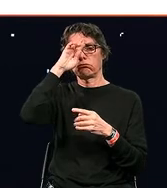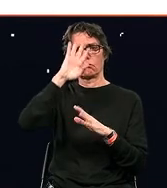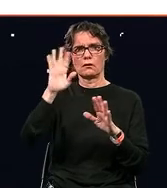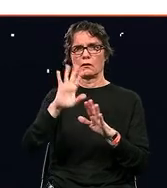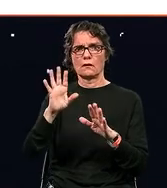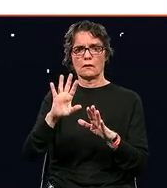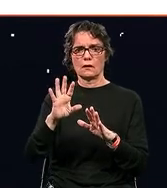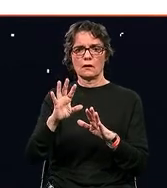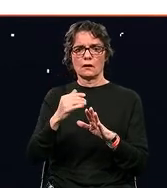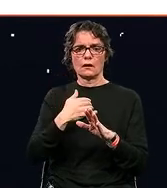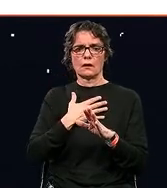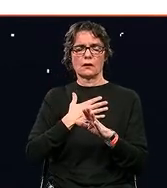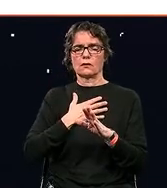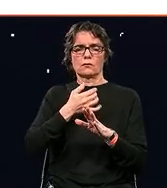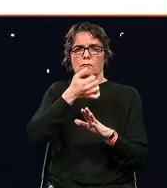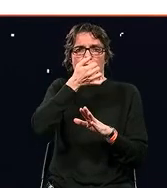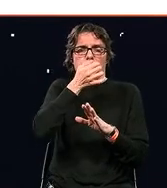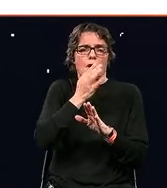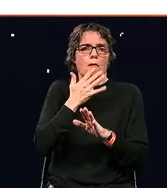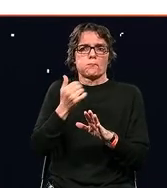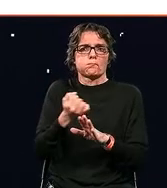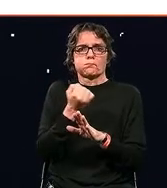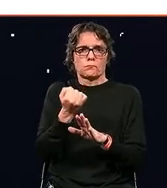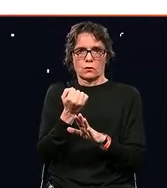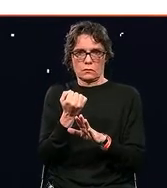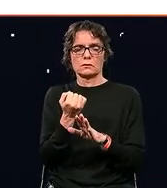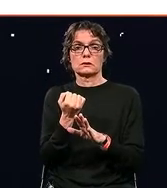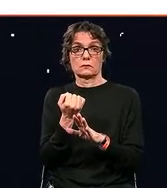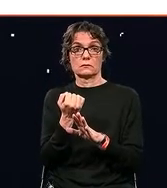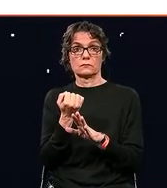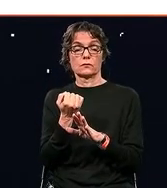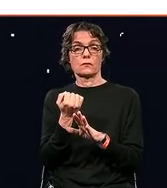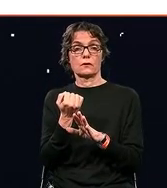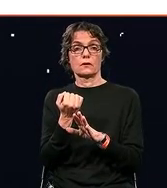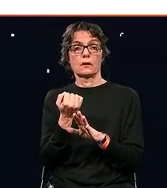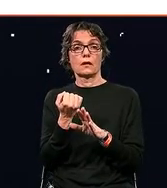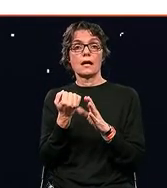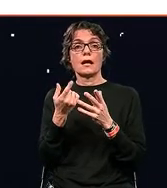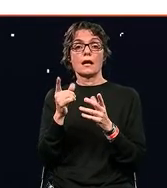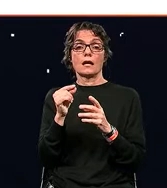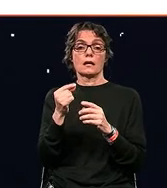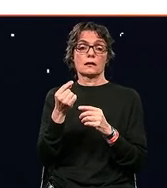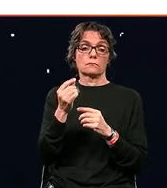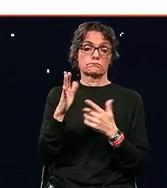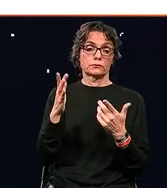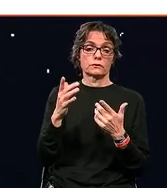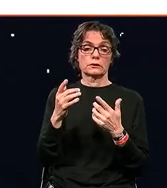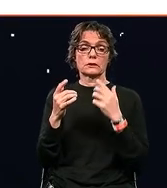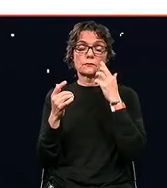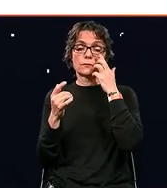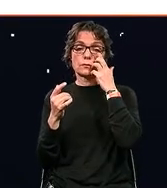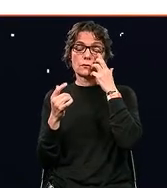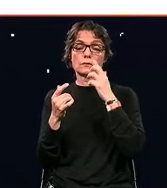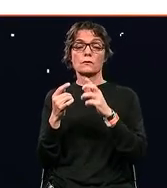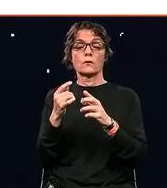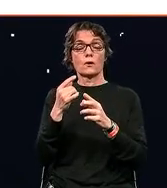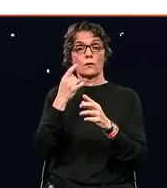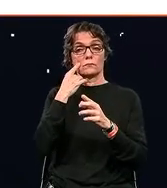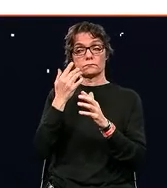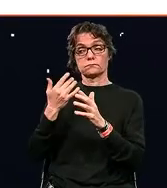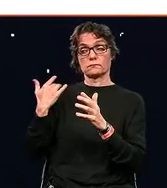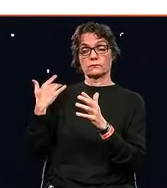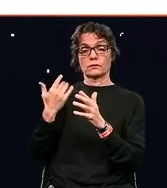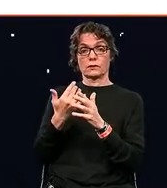up on my already busy agenda. Whereas, you know, what the last 18 months have proved is that by